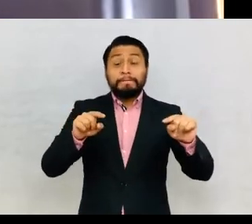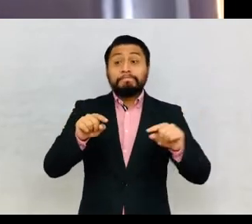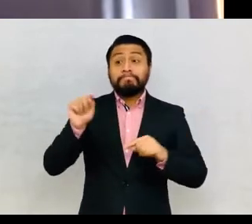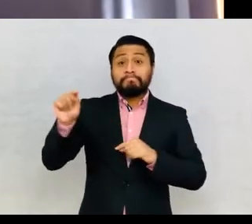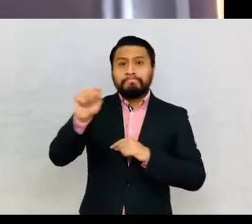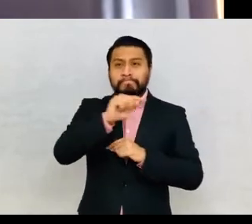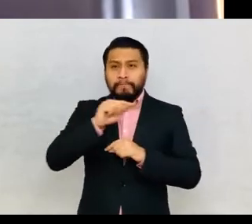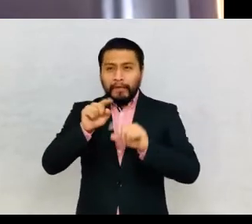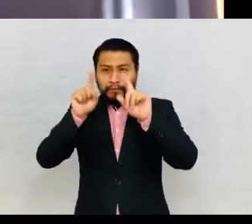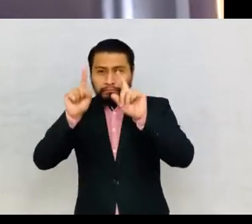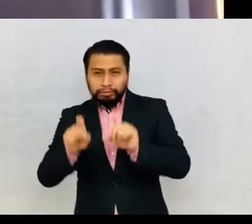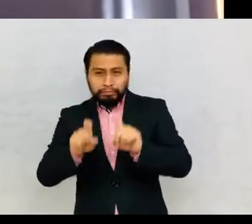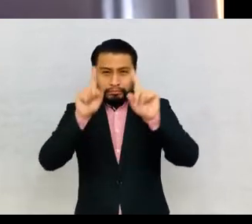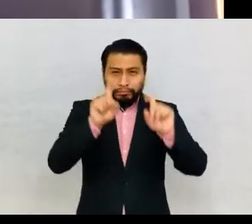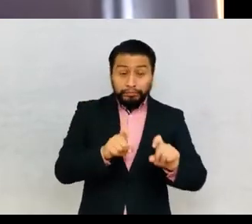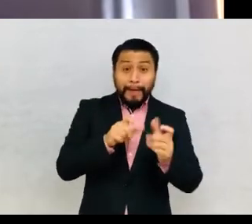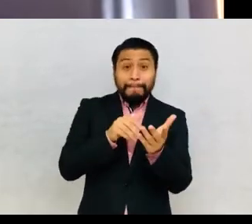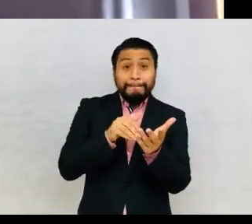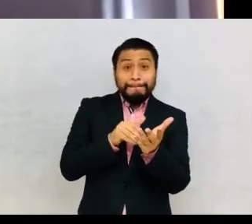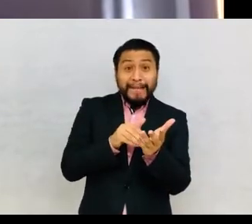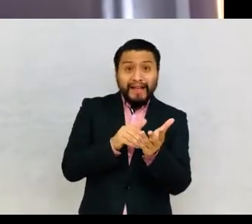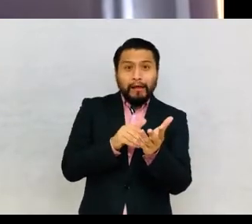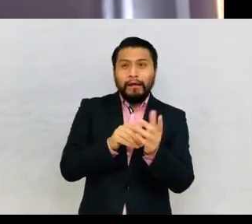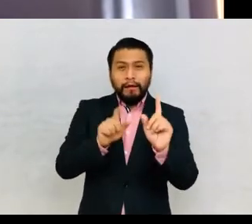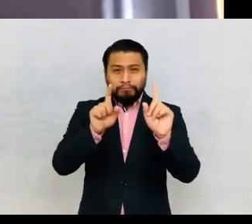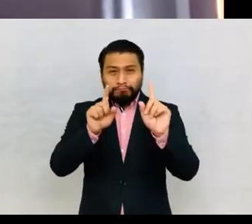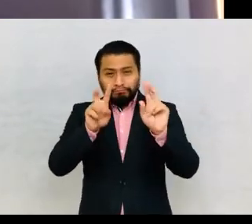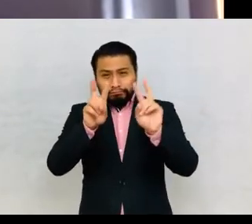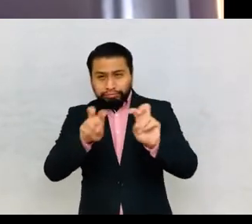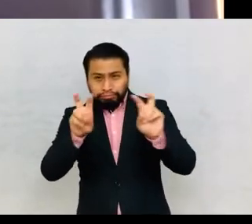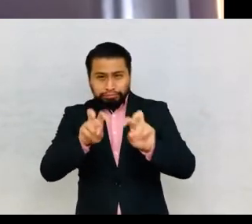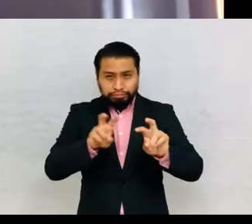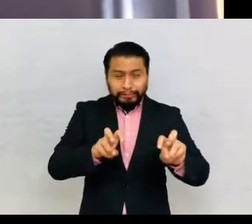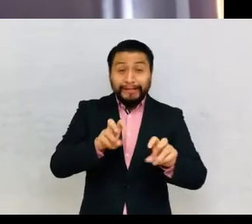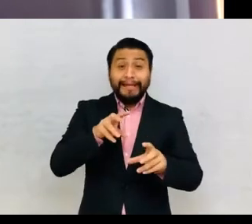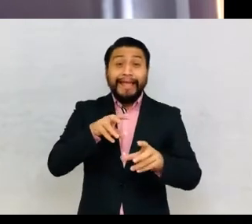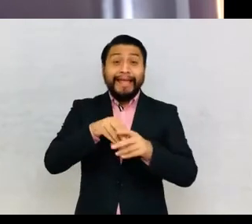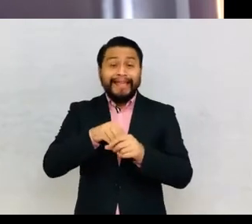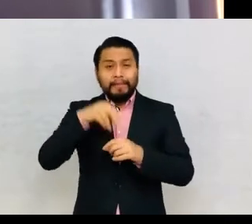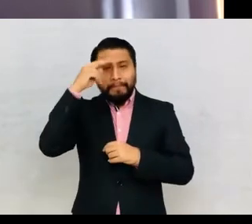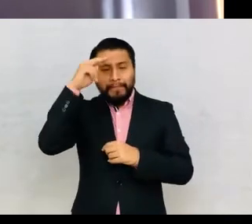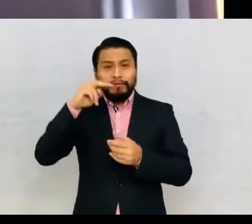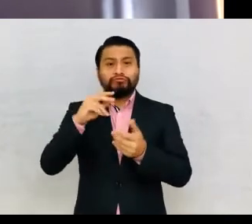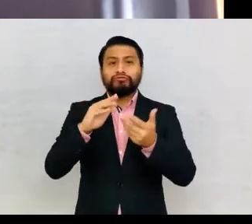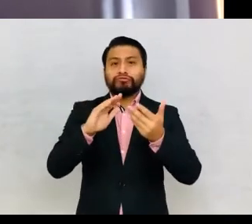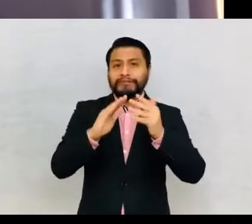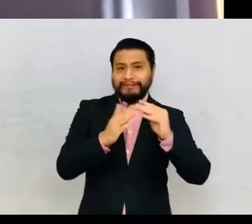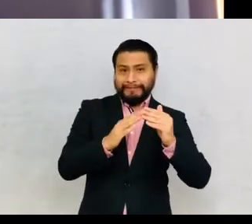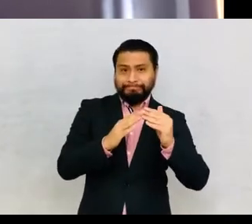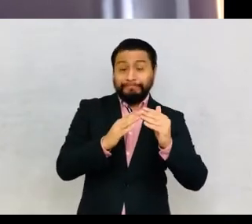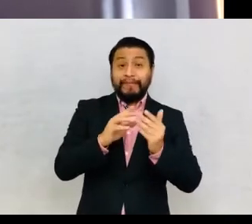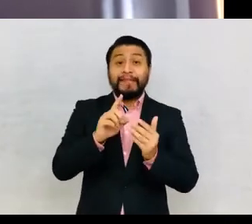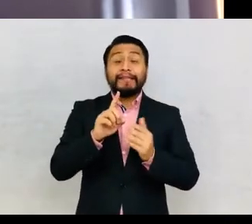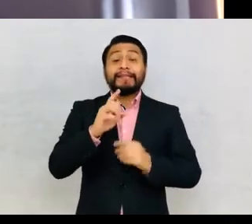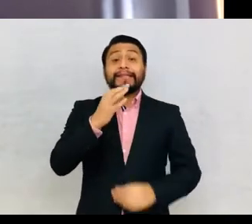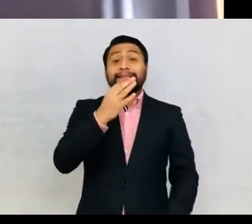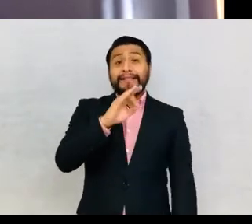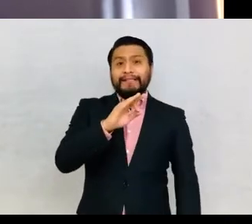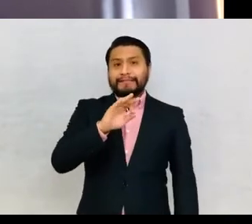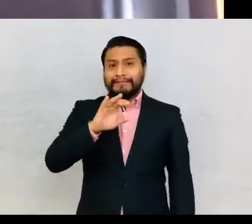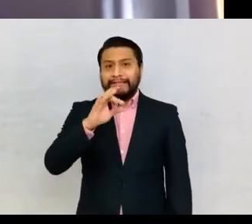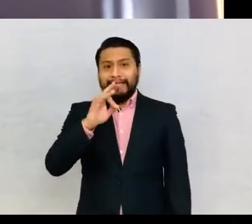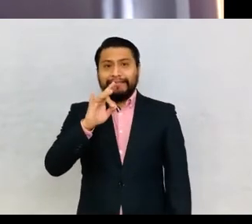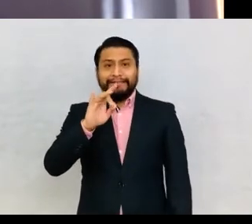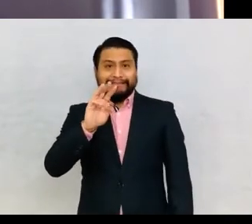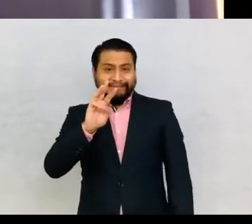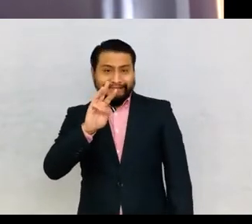and medical inspection in Mexico City, established in 1896. Around 1907, in the